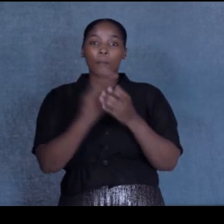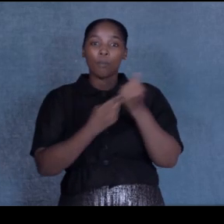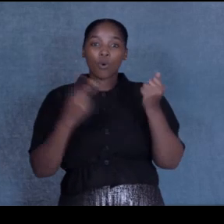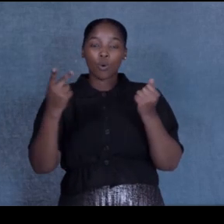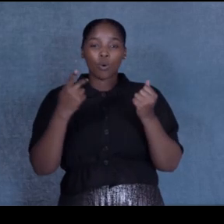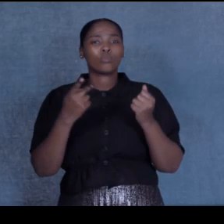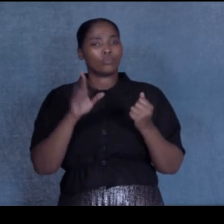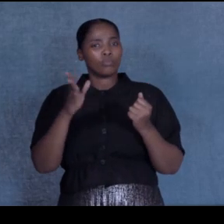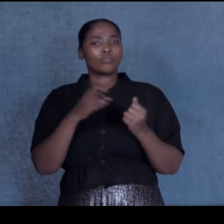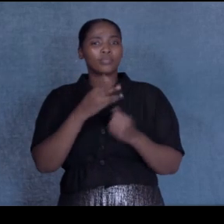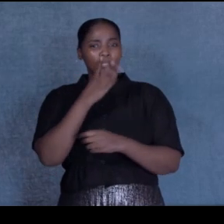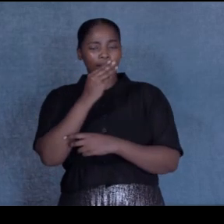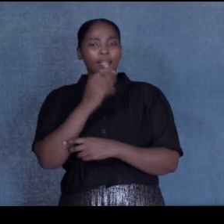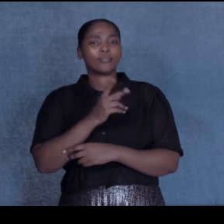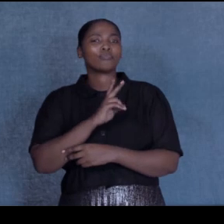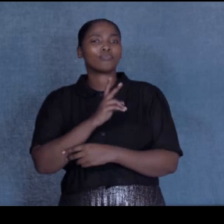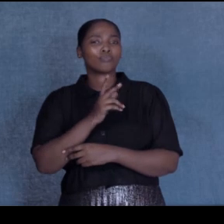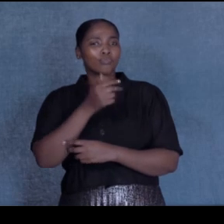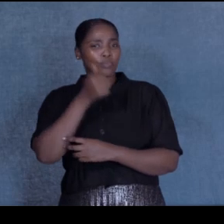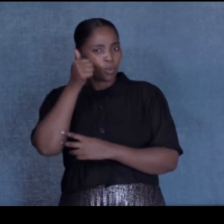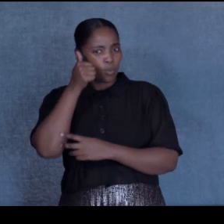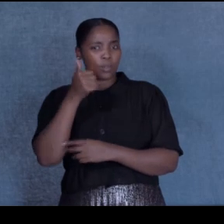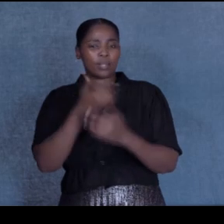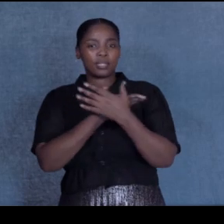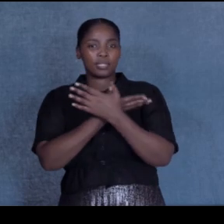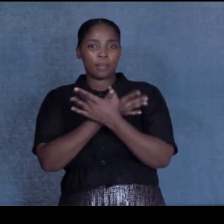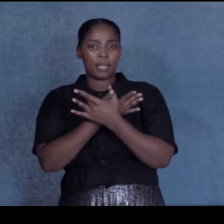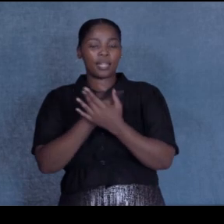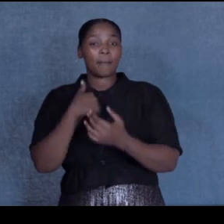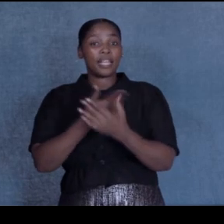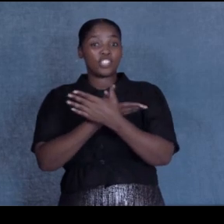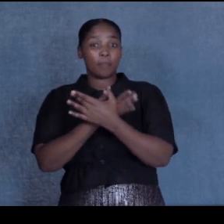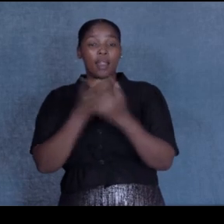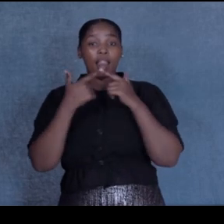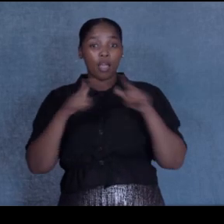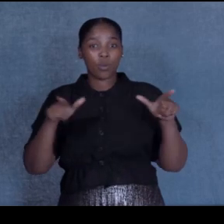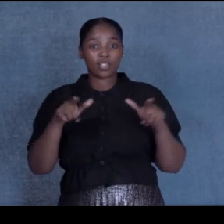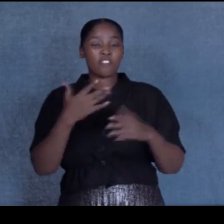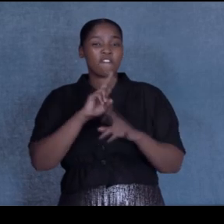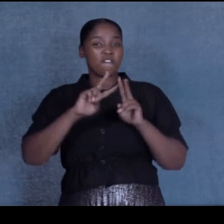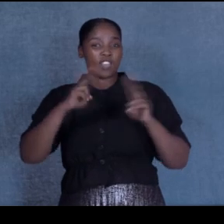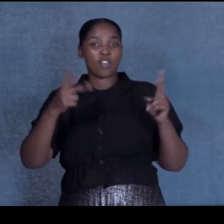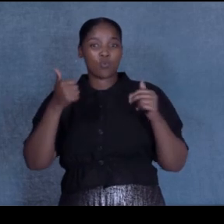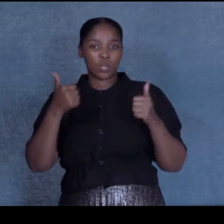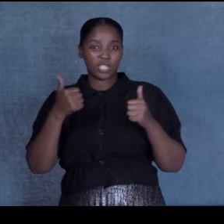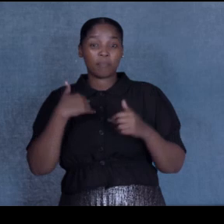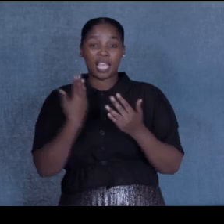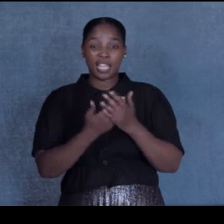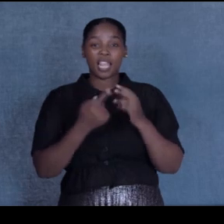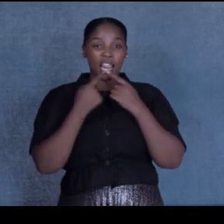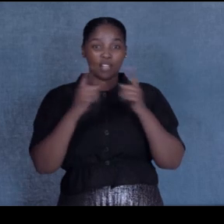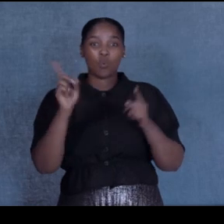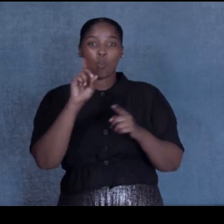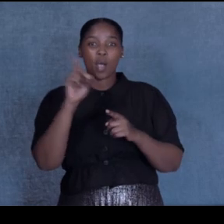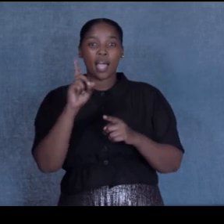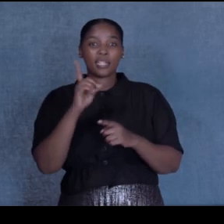German and although my German isn't very good, I can tell you what's my favorite word. Nachtisch. If